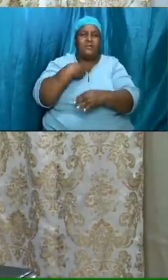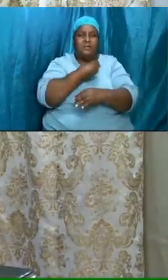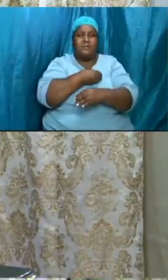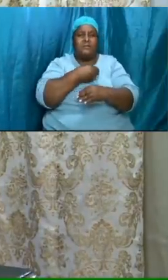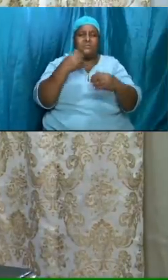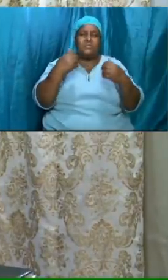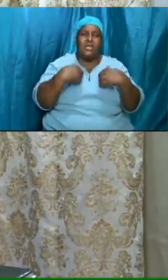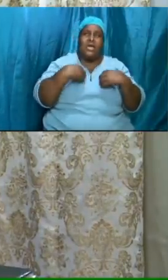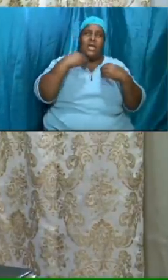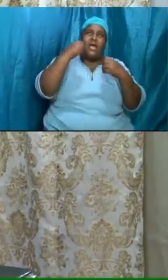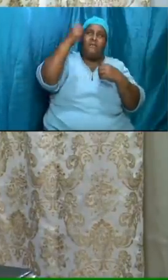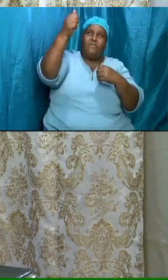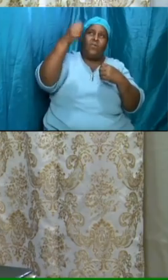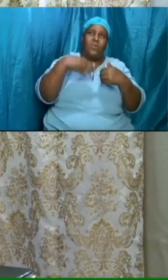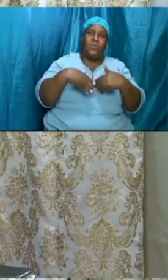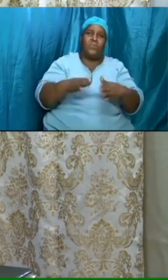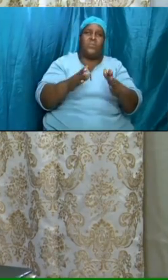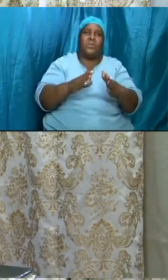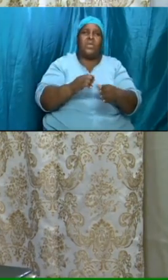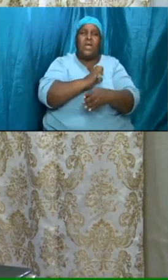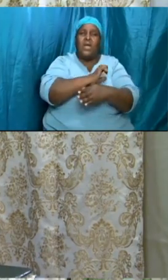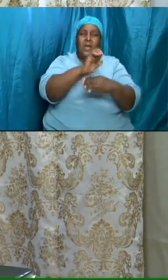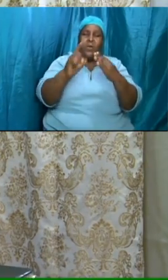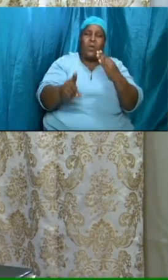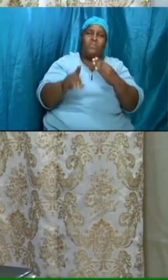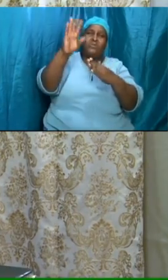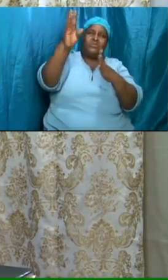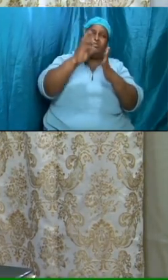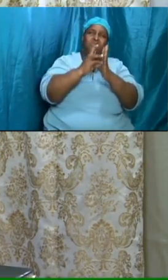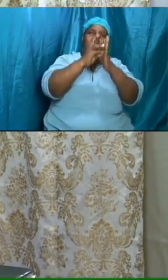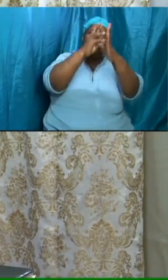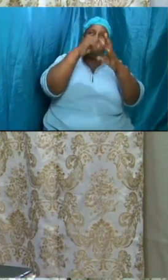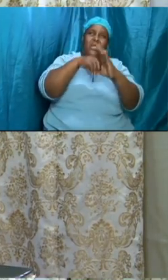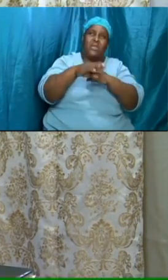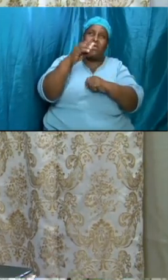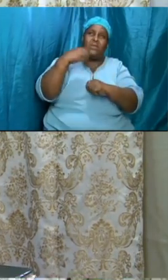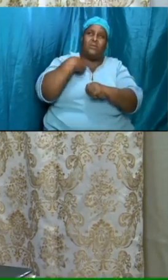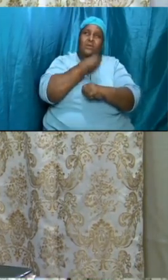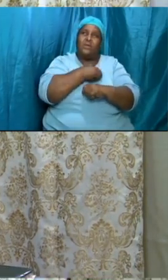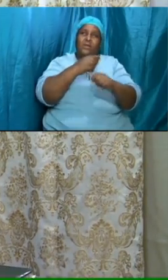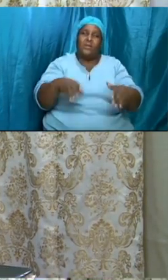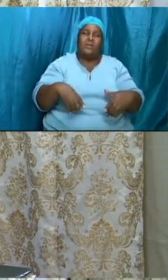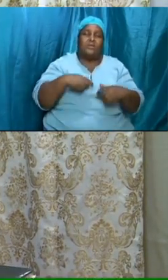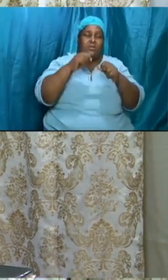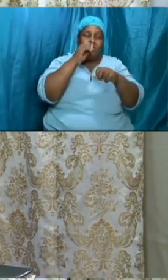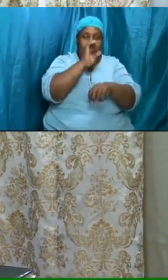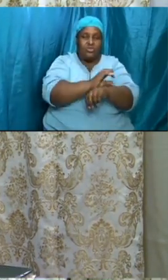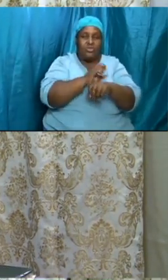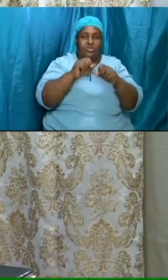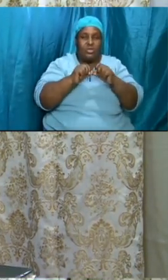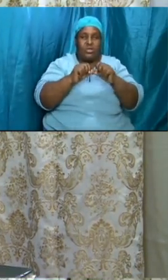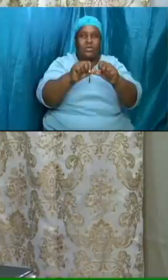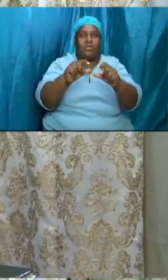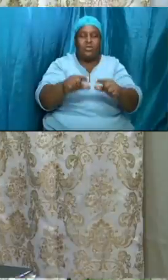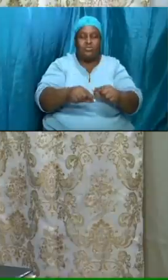do your work accomplish your will in our lives let the church go on and let great things abound in